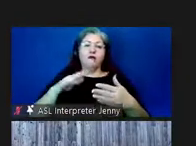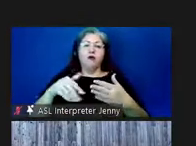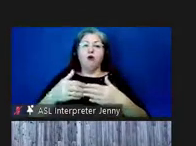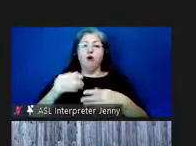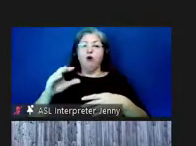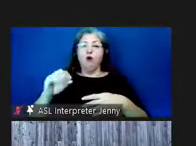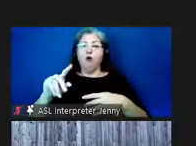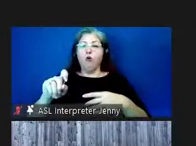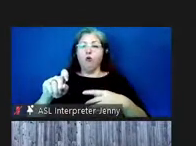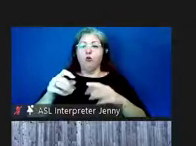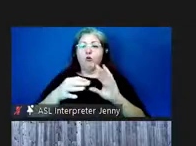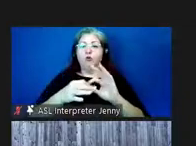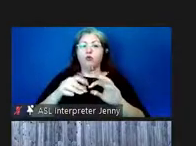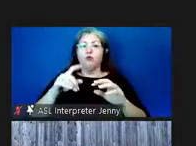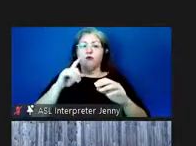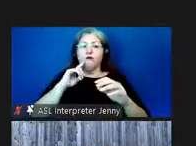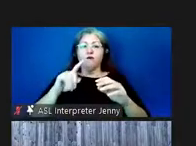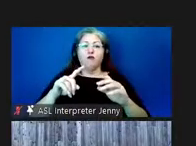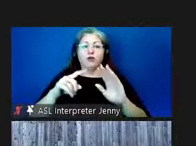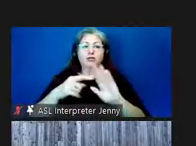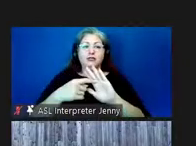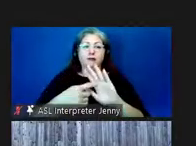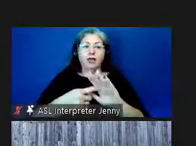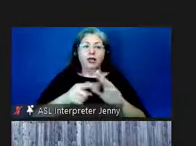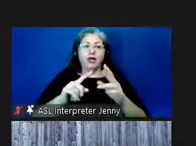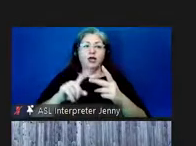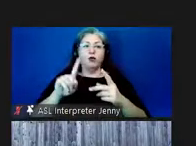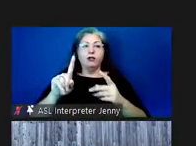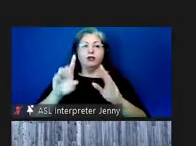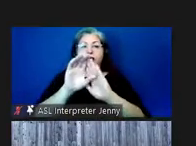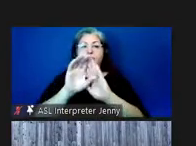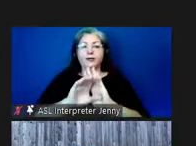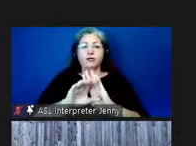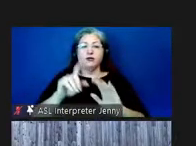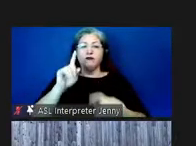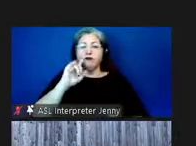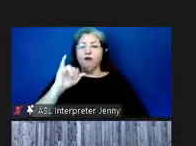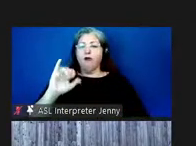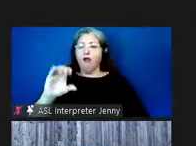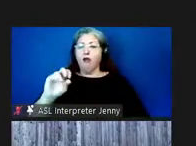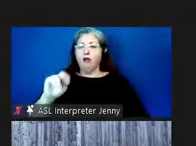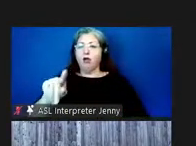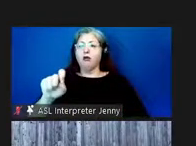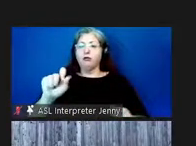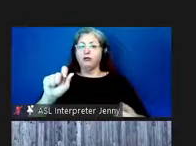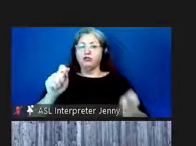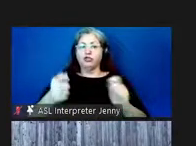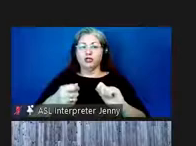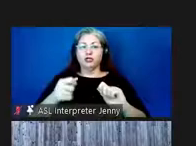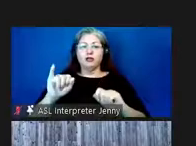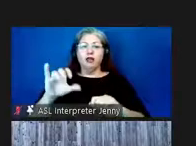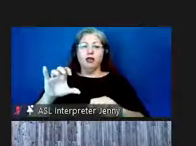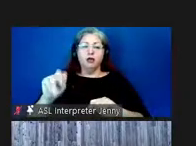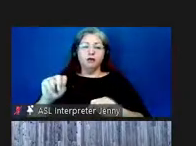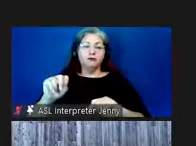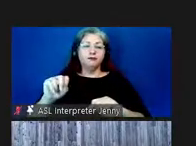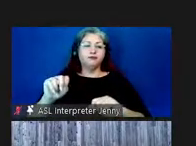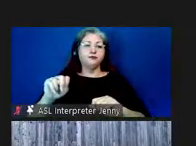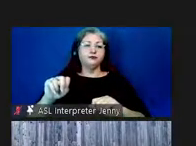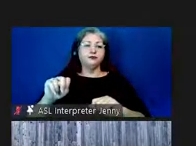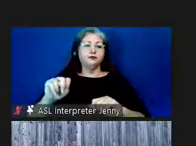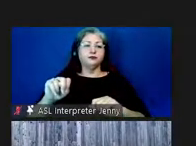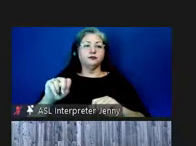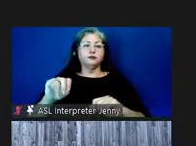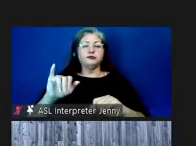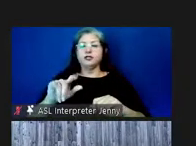for the display in it and also there's like little images in here for the icons or you can even change the icons um once it's all